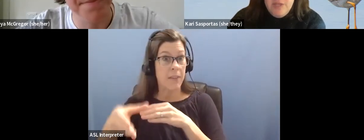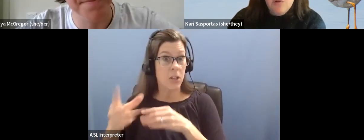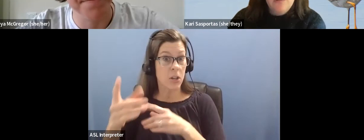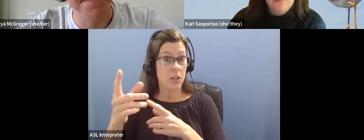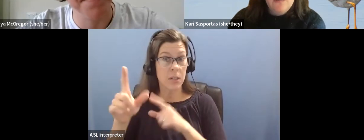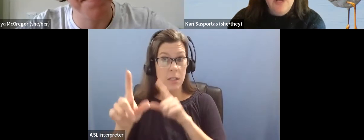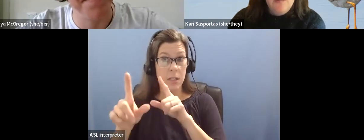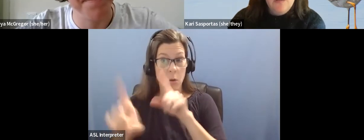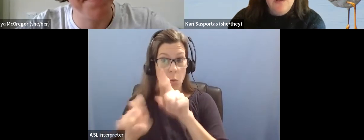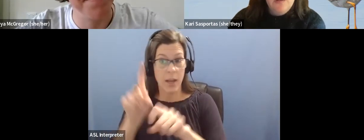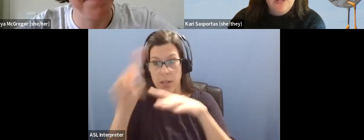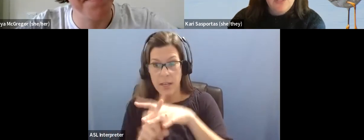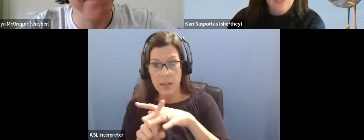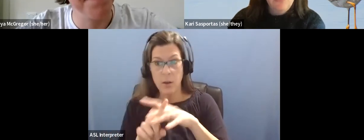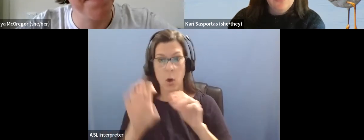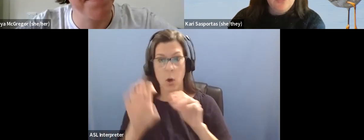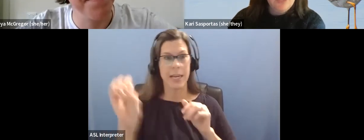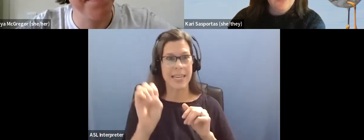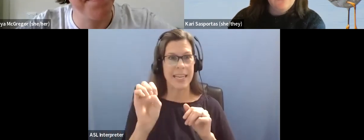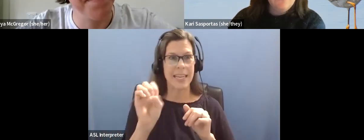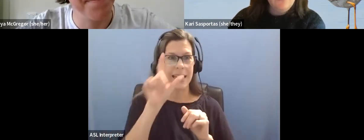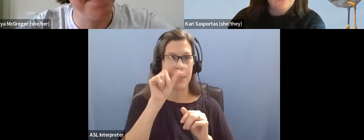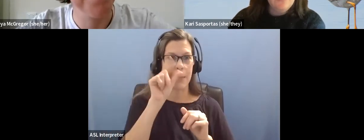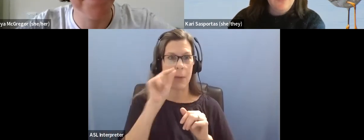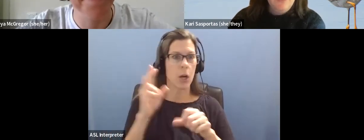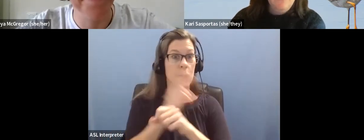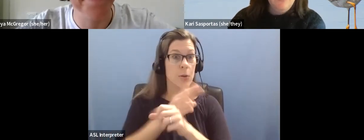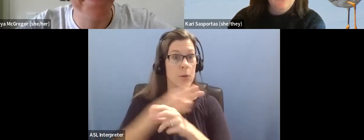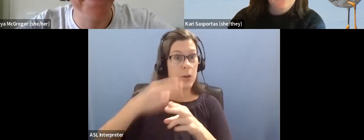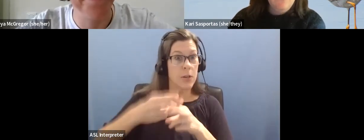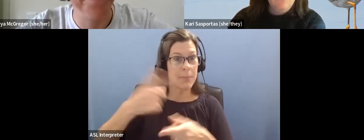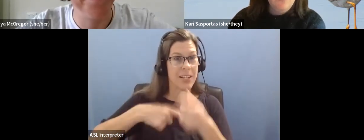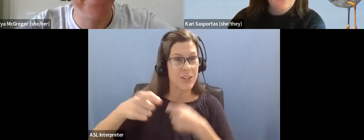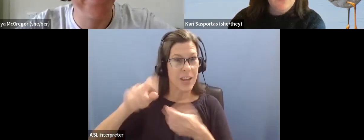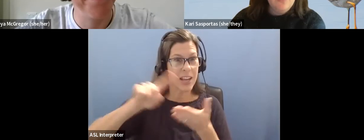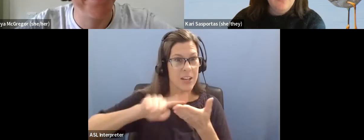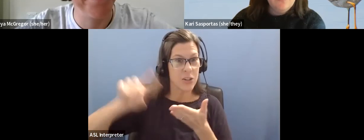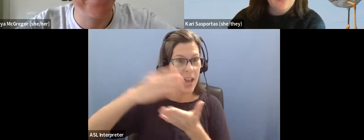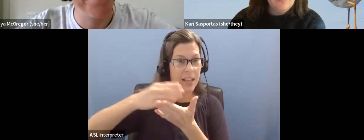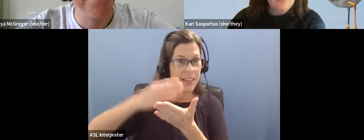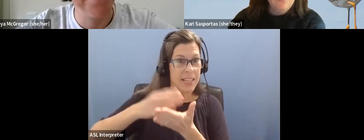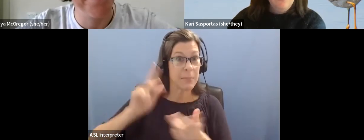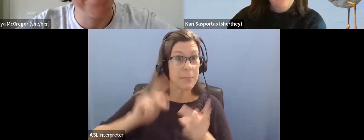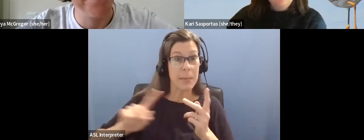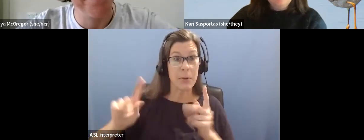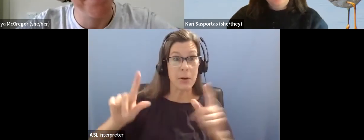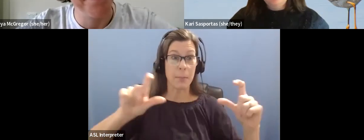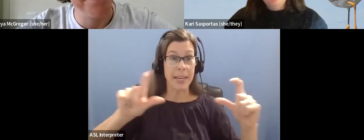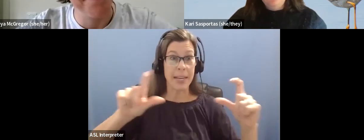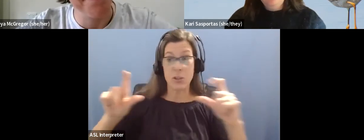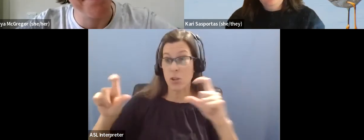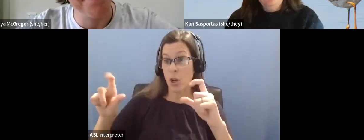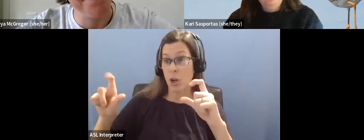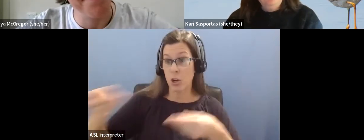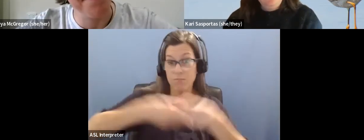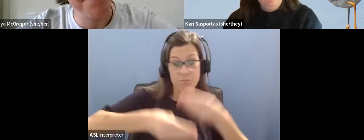eBird usernames so you can exchange checklists, or if anyone's taking photos, sharing those with the group. Things like that are